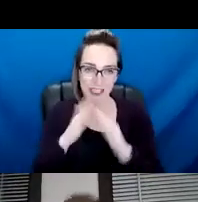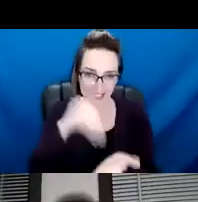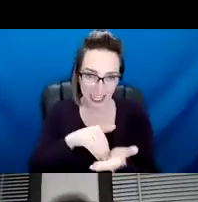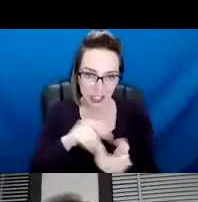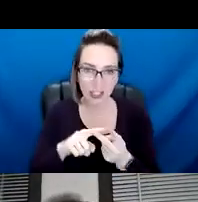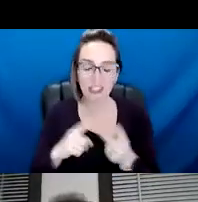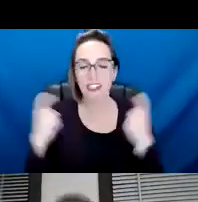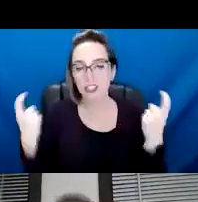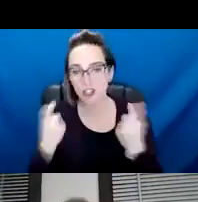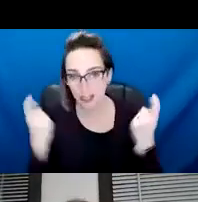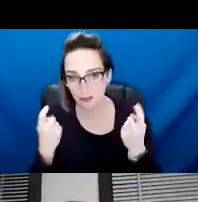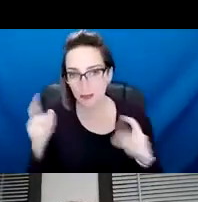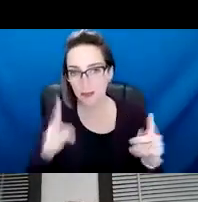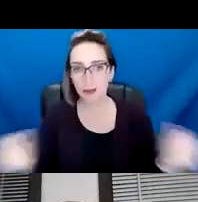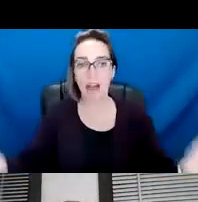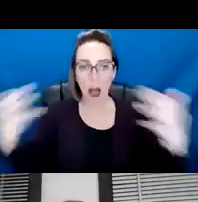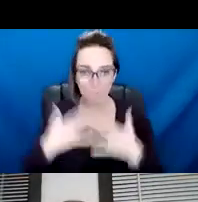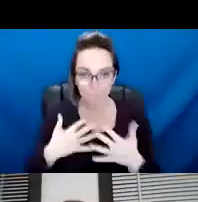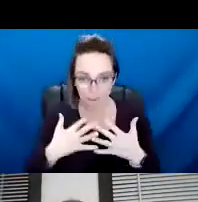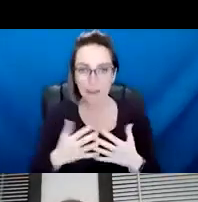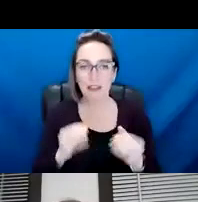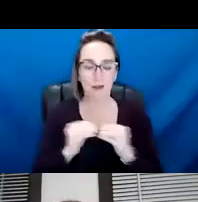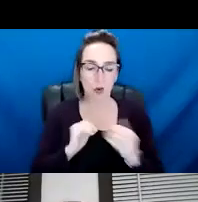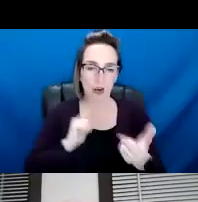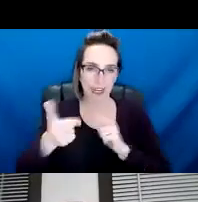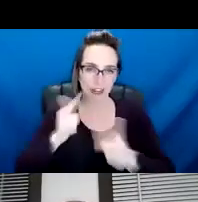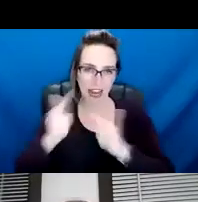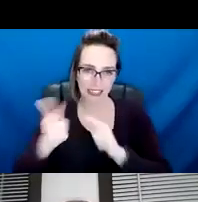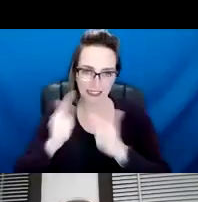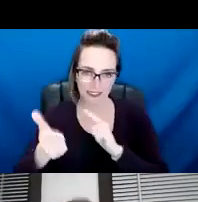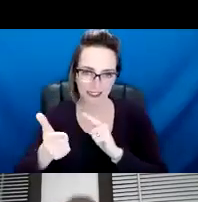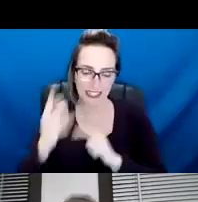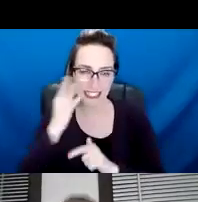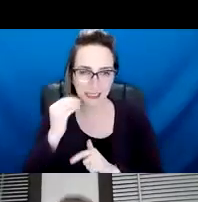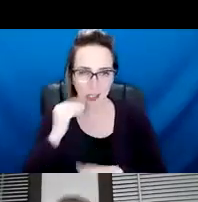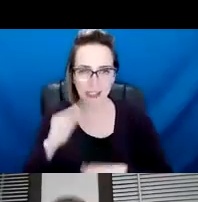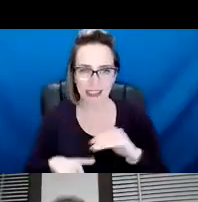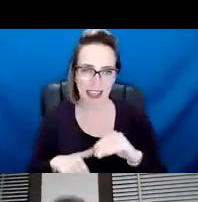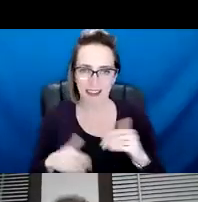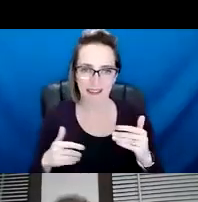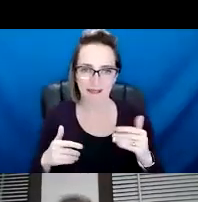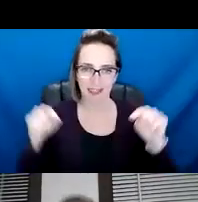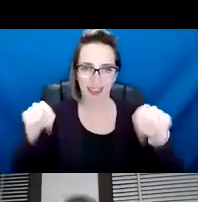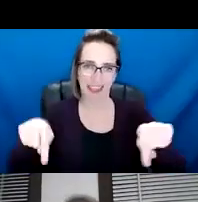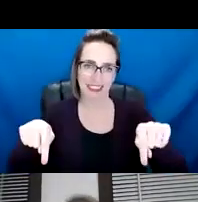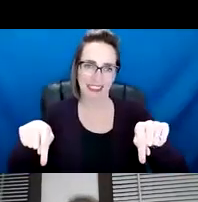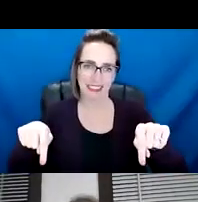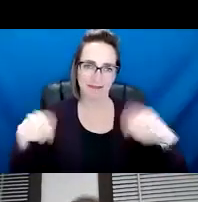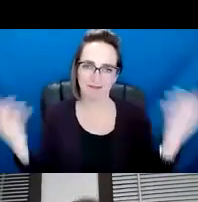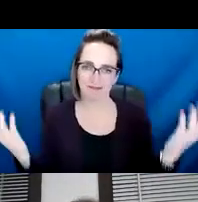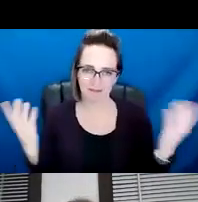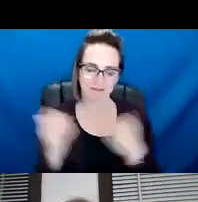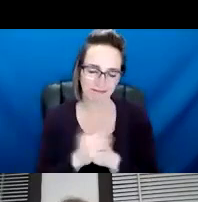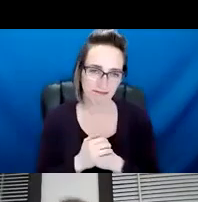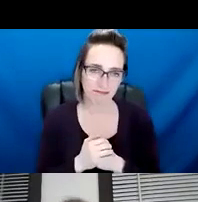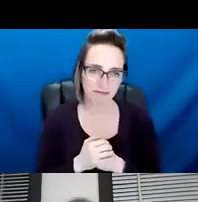in a gym somewhere, um, and, and be having a much more interactive experience, um, to be asking questions, um, and,